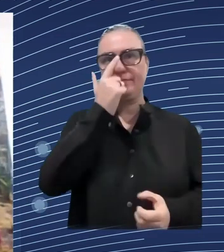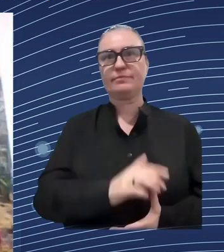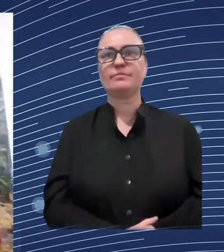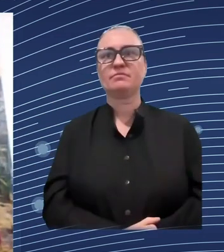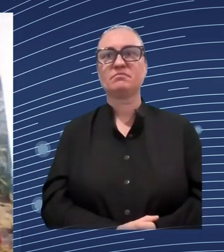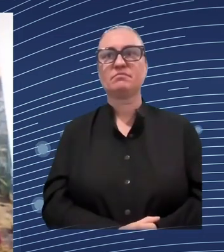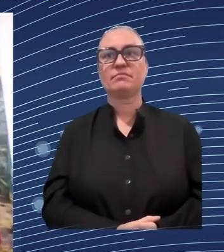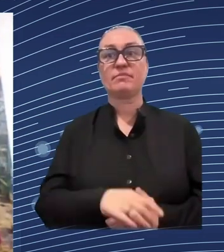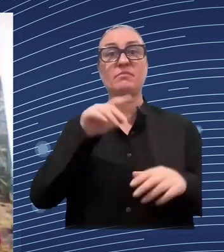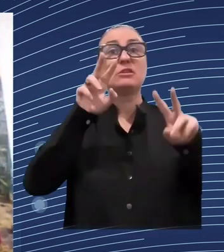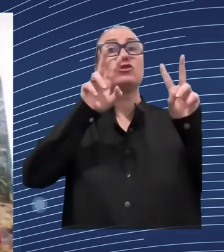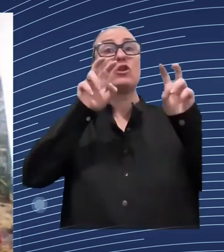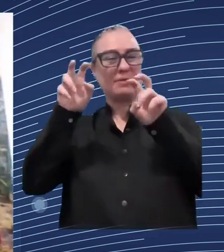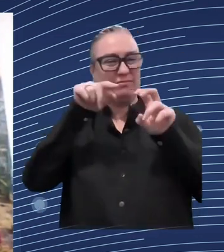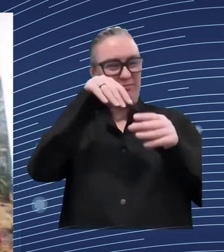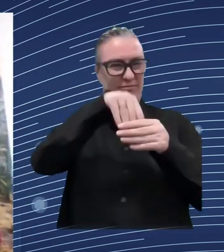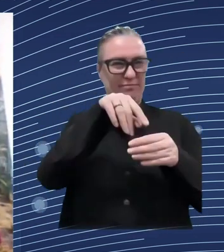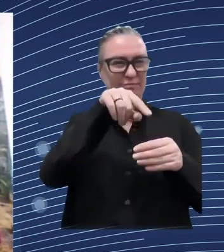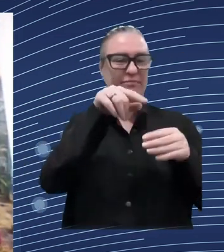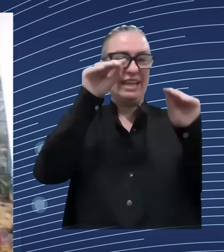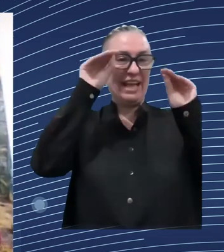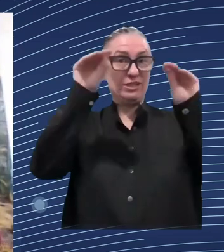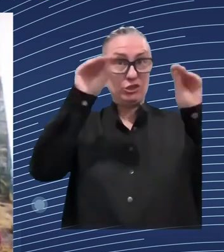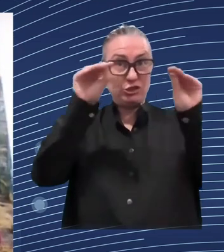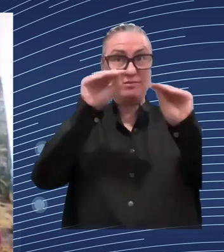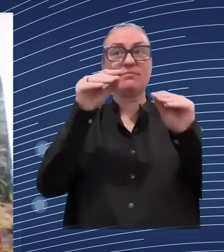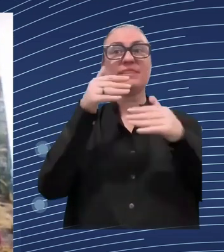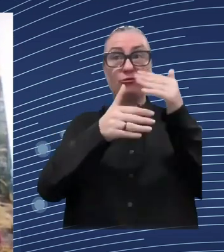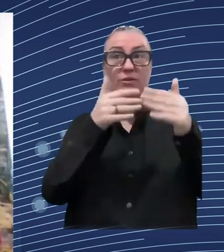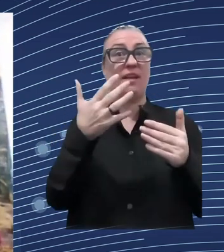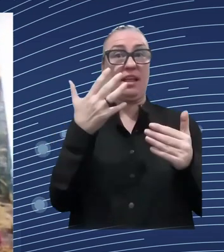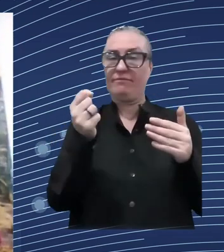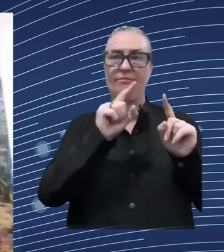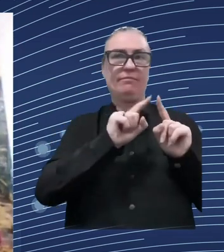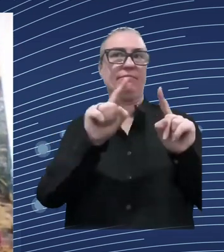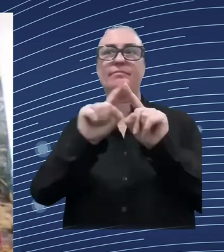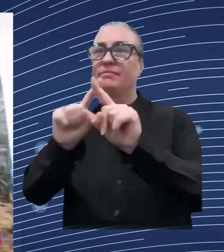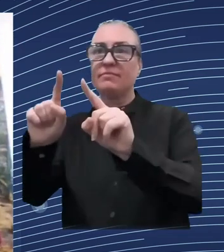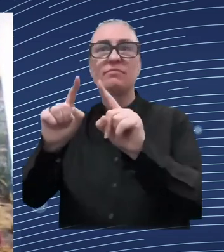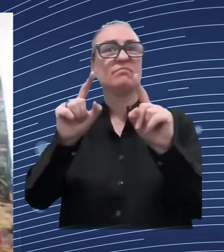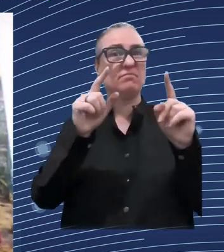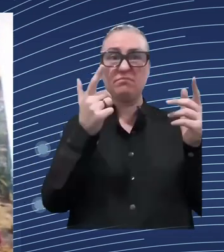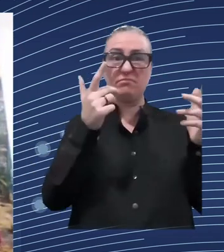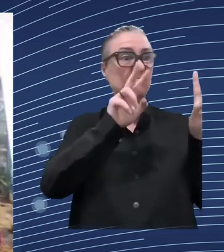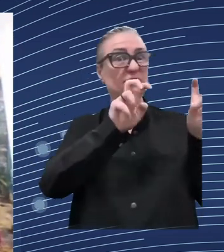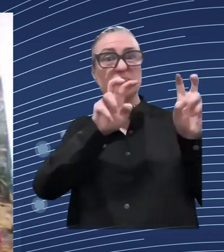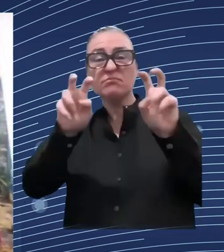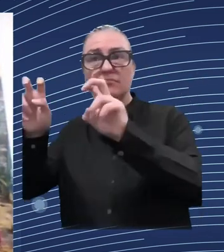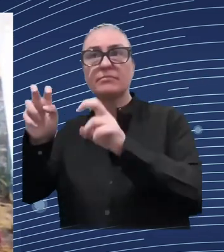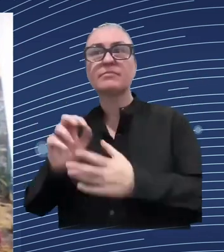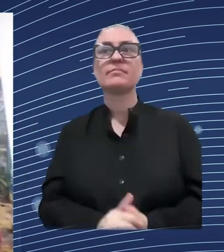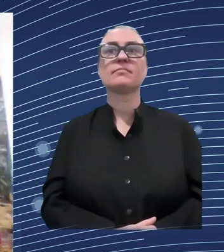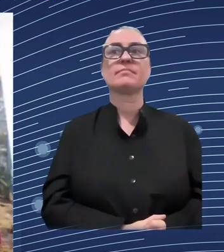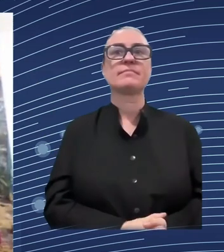literacy or cyber security on other topics and also we have the simulators is this is the innovative educational